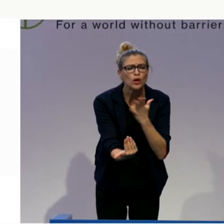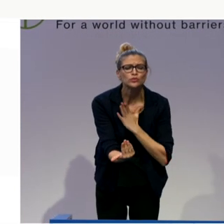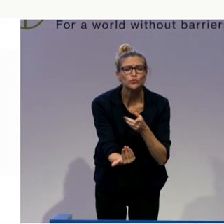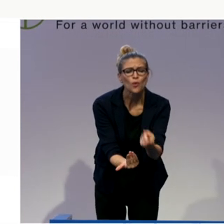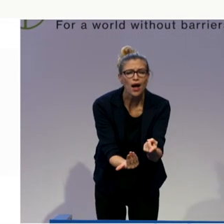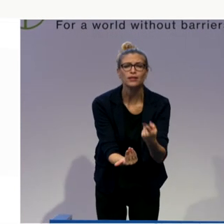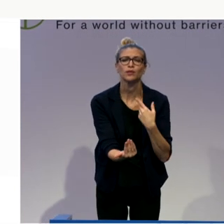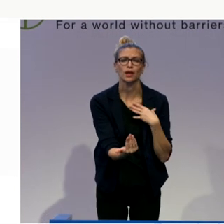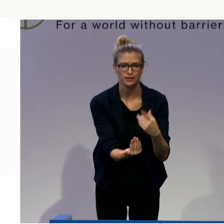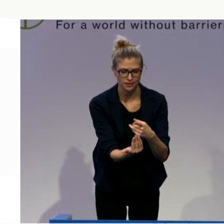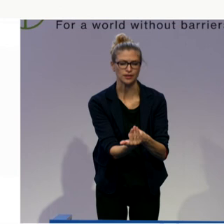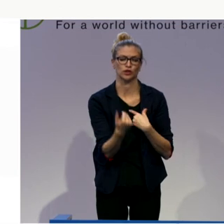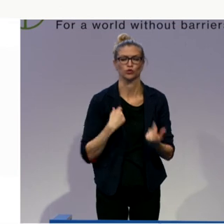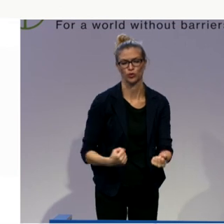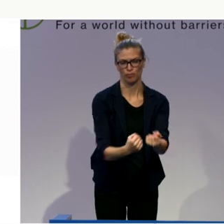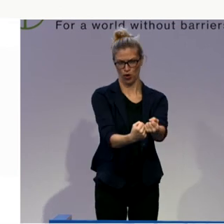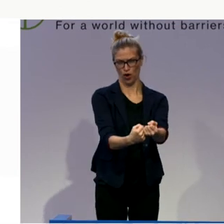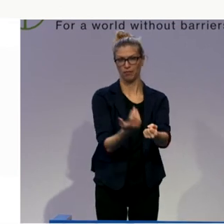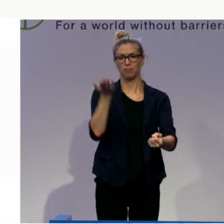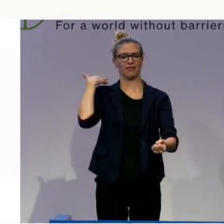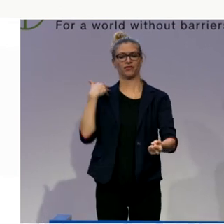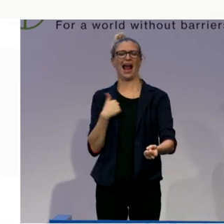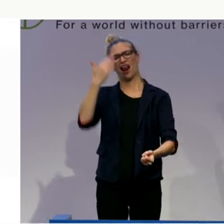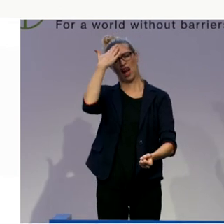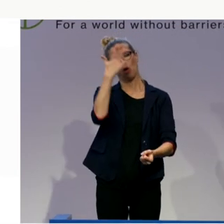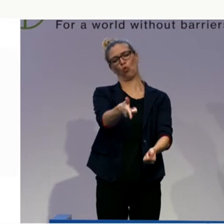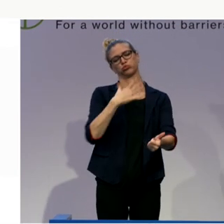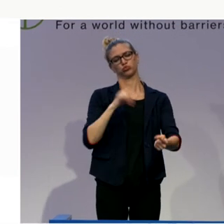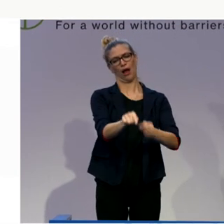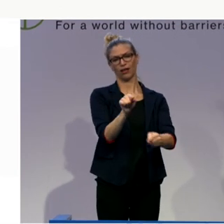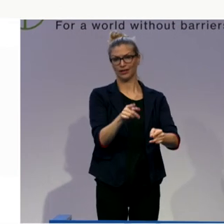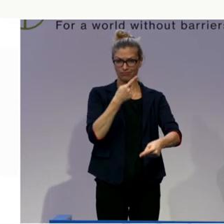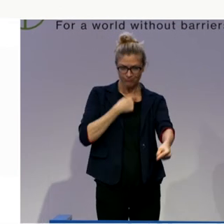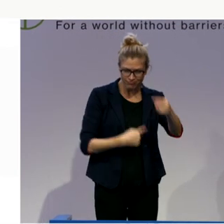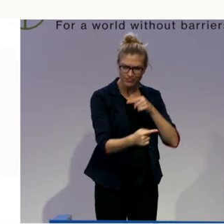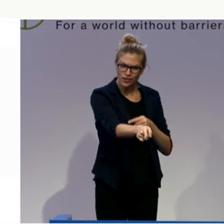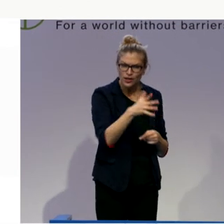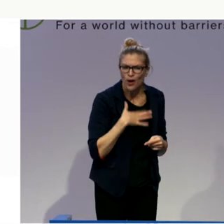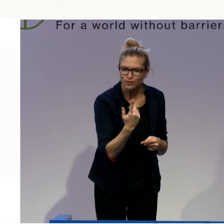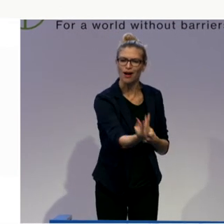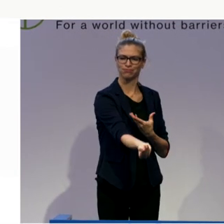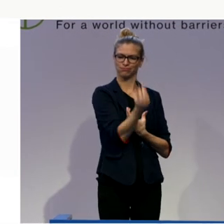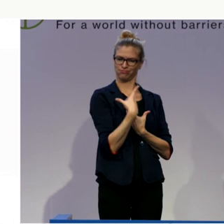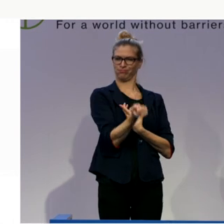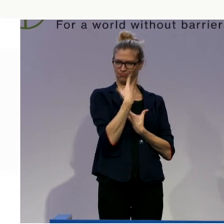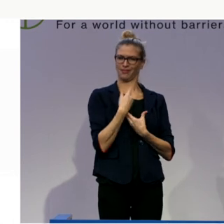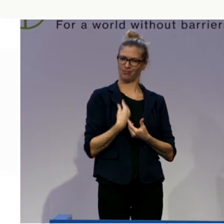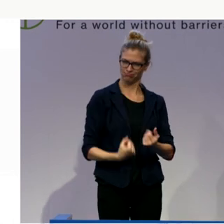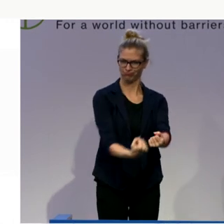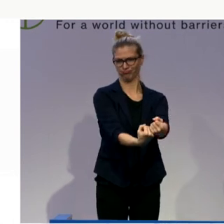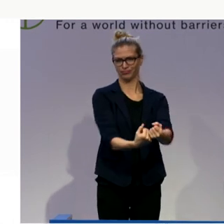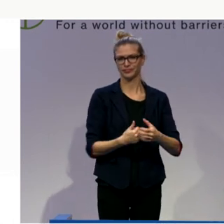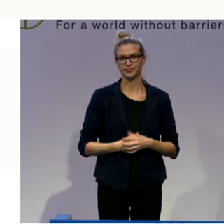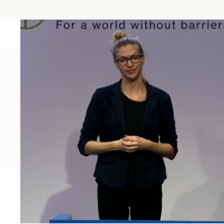good for you in your opinion. And then we come to the issue of abilities. That is the first